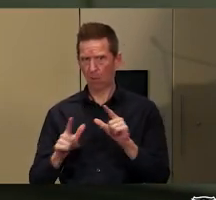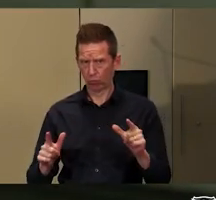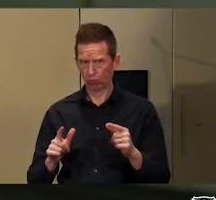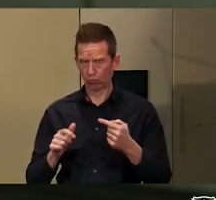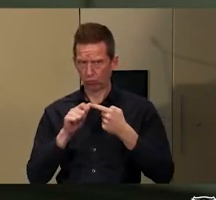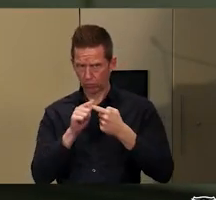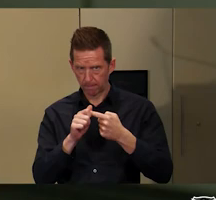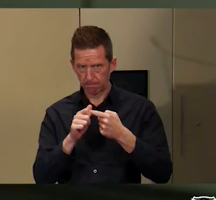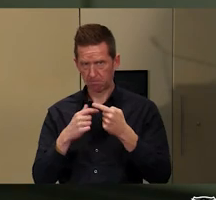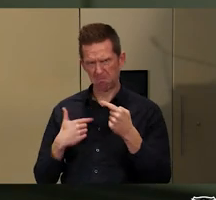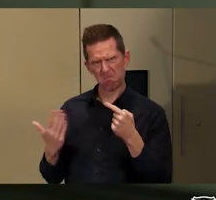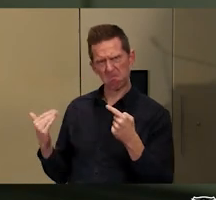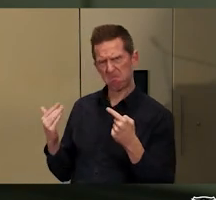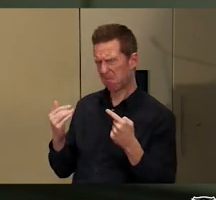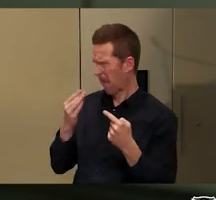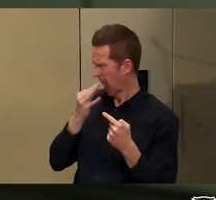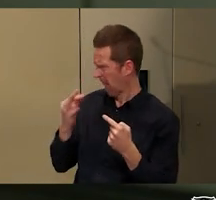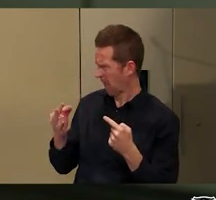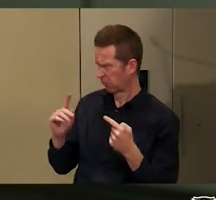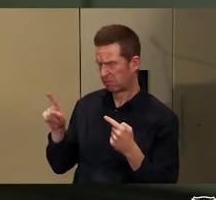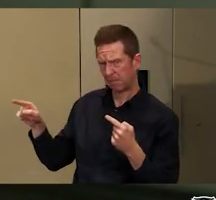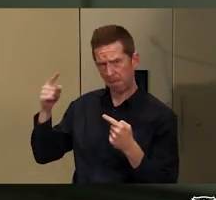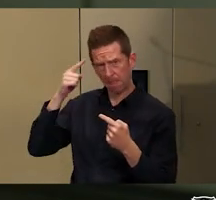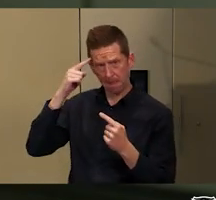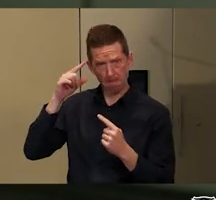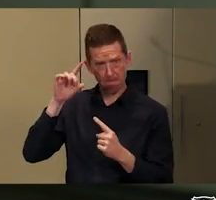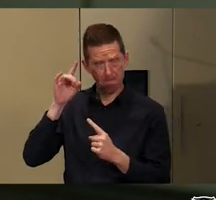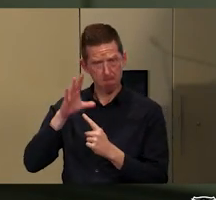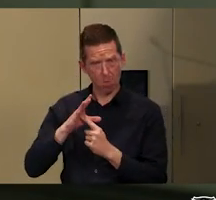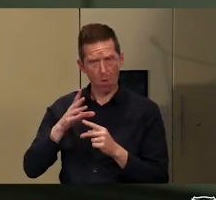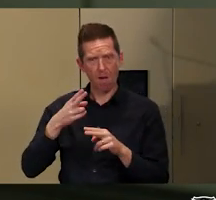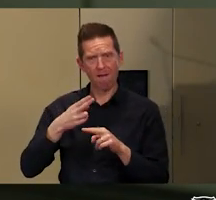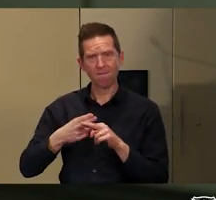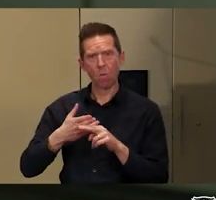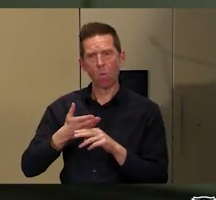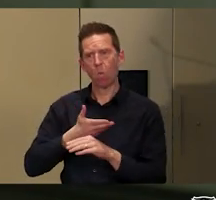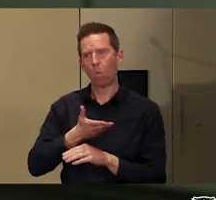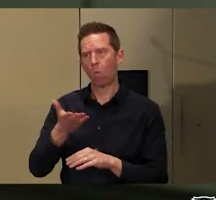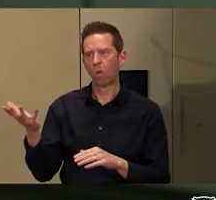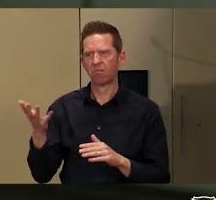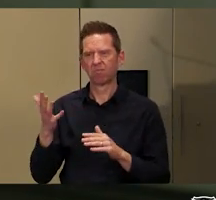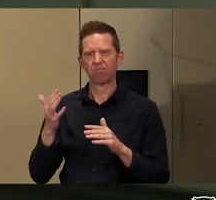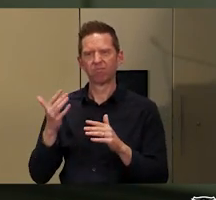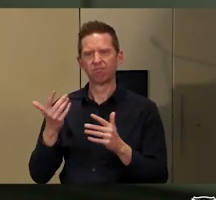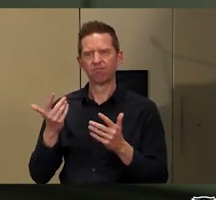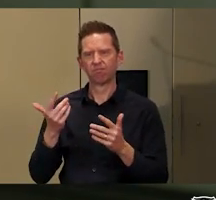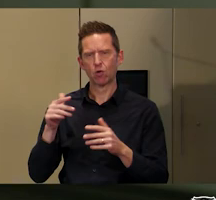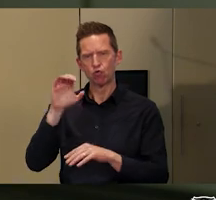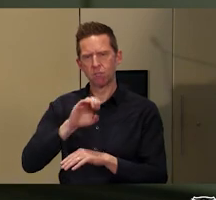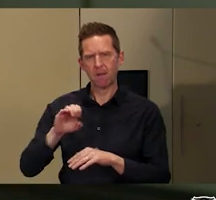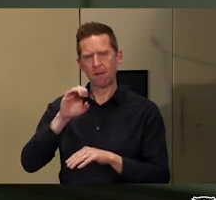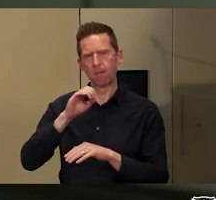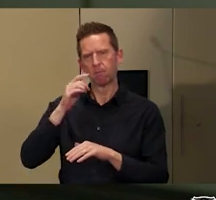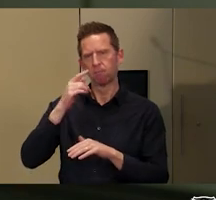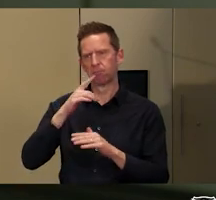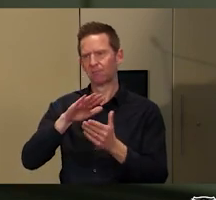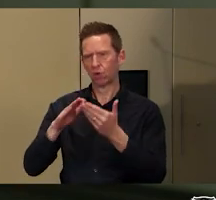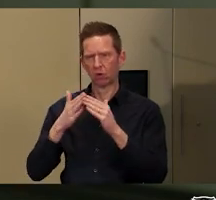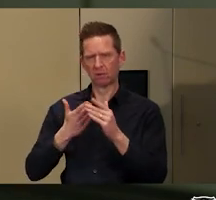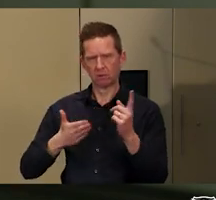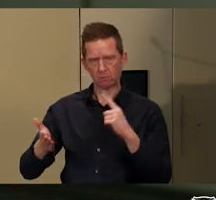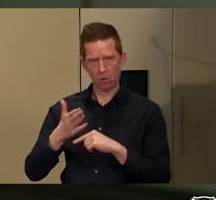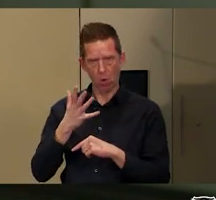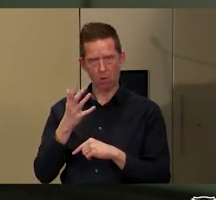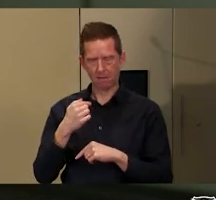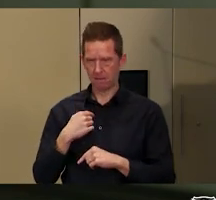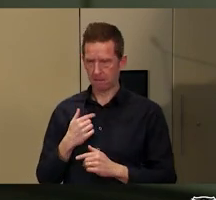Do you have any comments on how important it is for settler society to be learning the First Nations languages